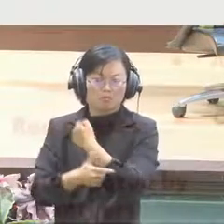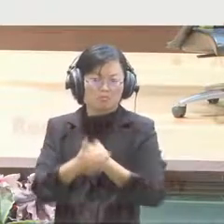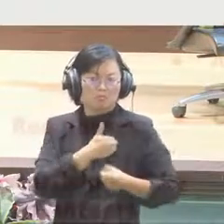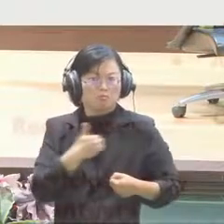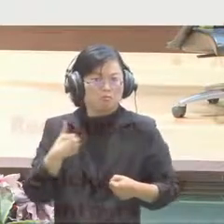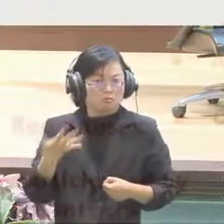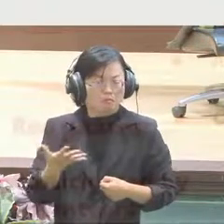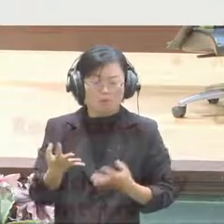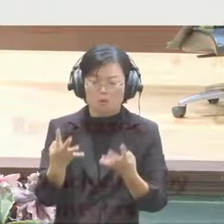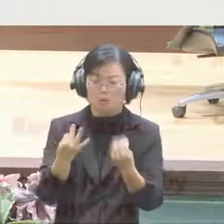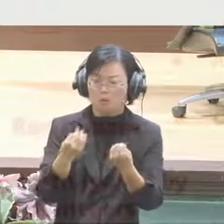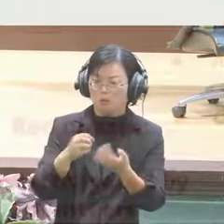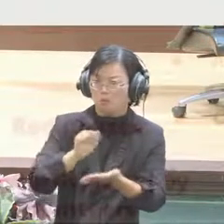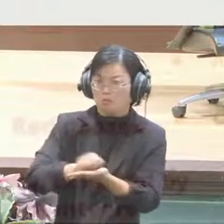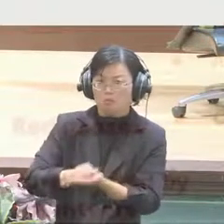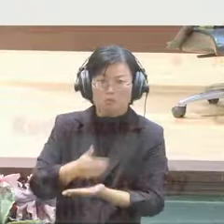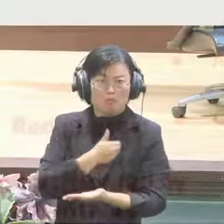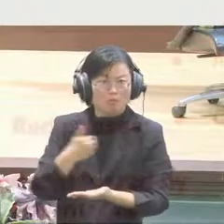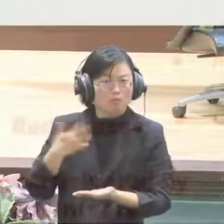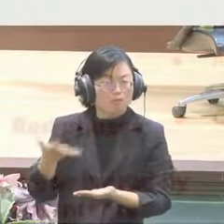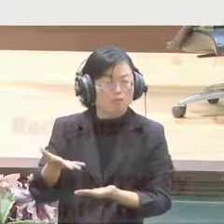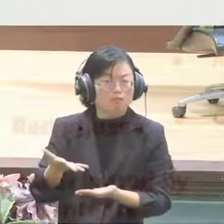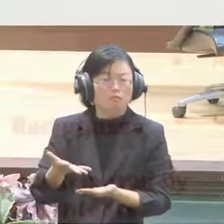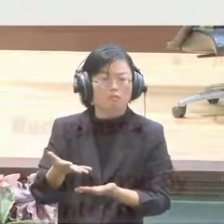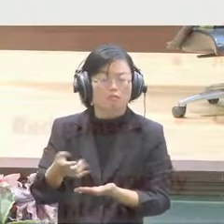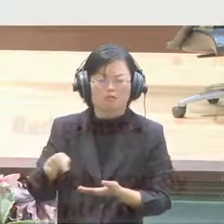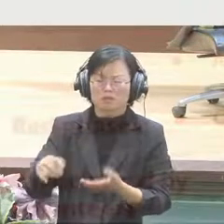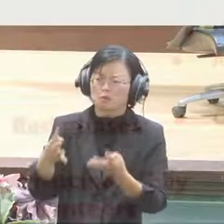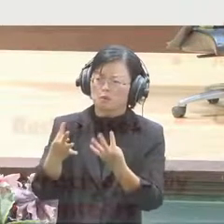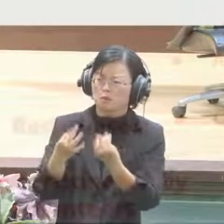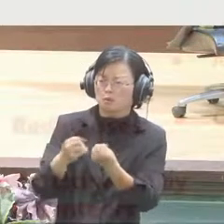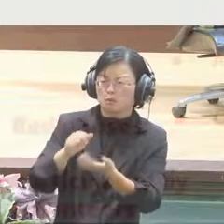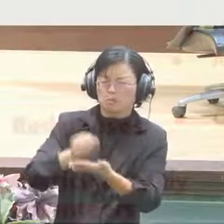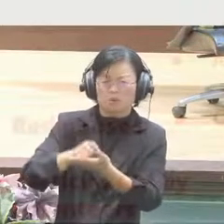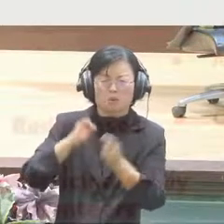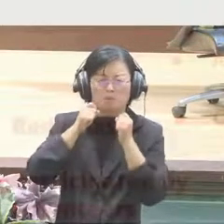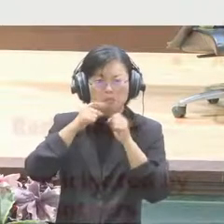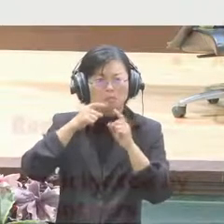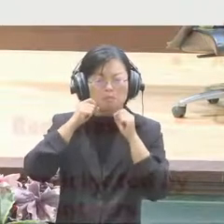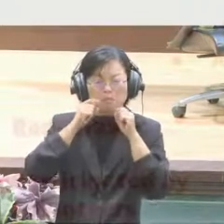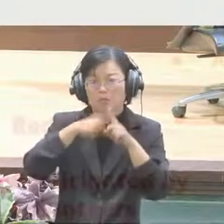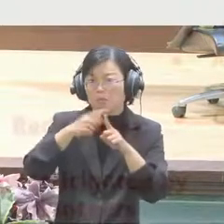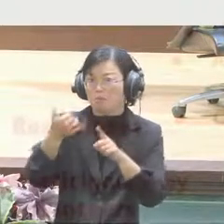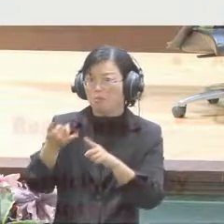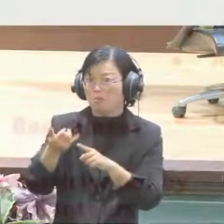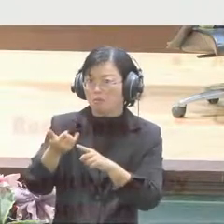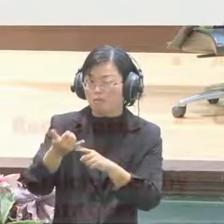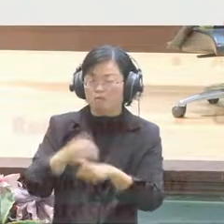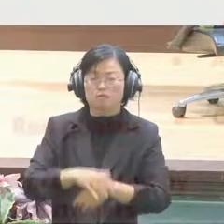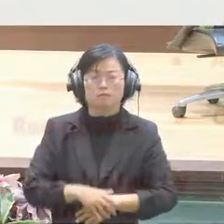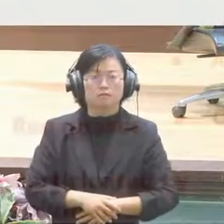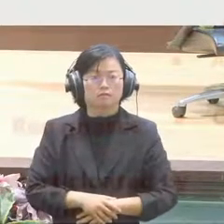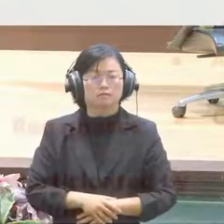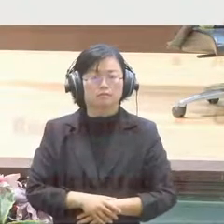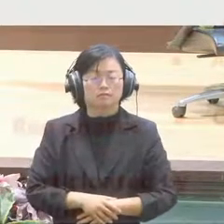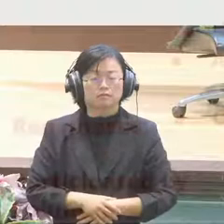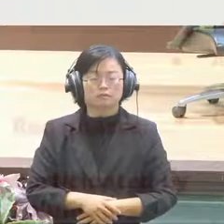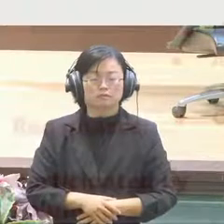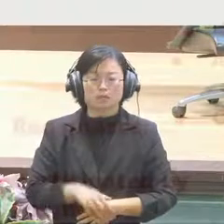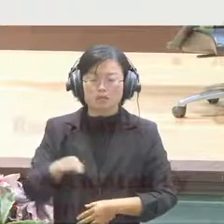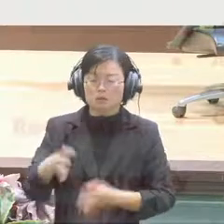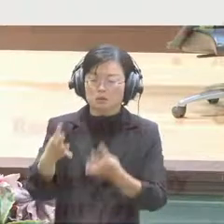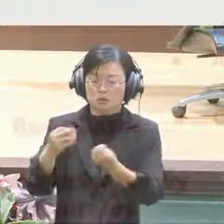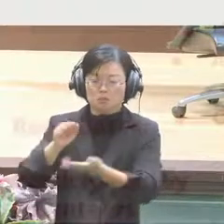Whether this data is of good quality that could answer the research question. So that is very important. So